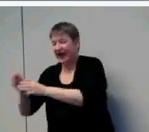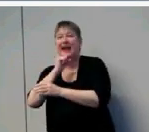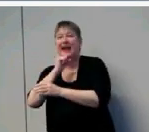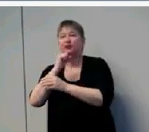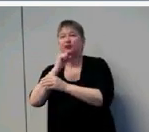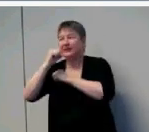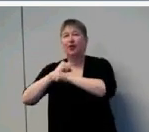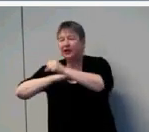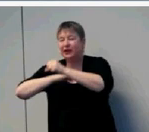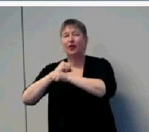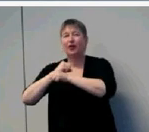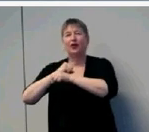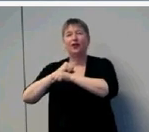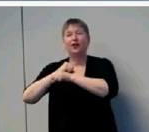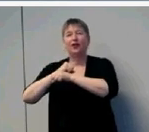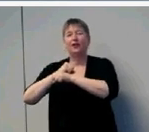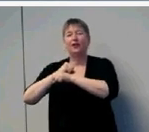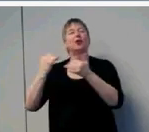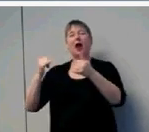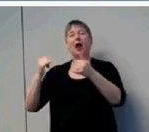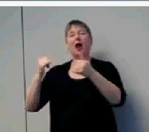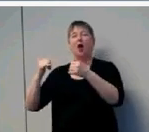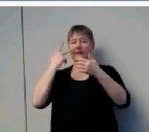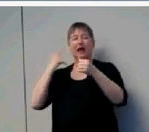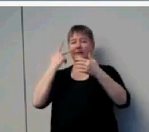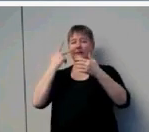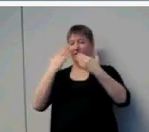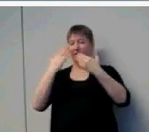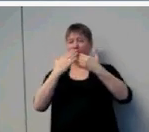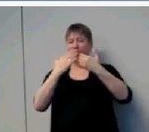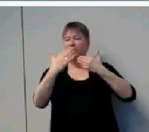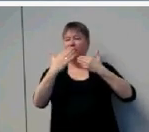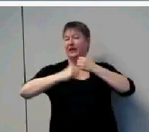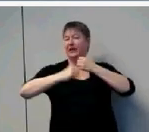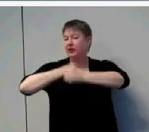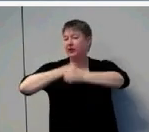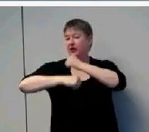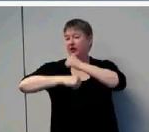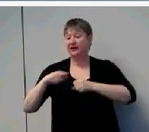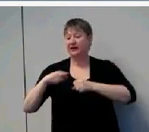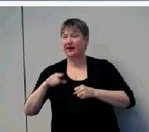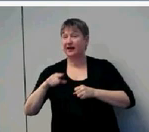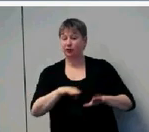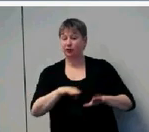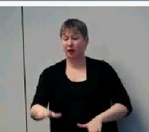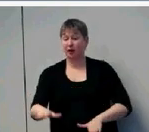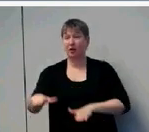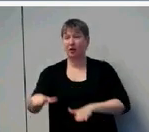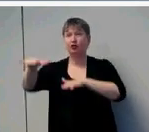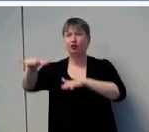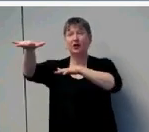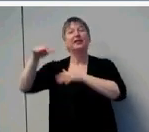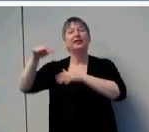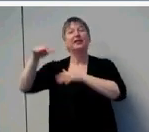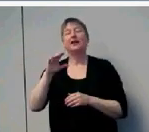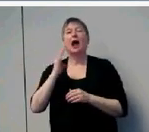to tell you this full longitudinal picture. And also as these children aged up, our sample sizes got larger throughout.